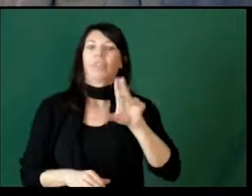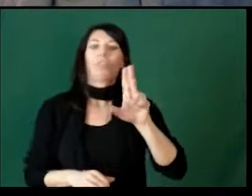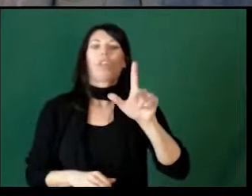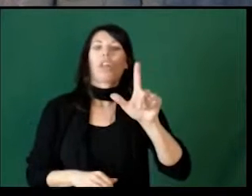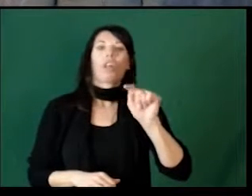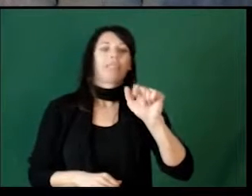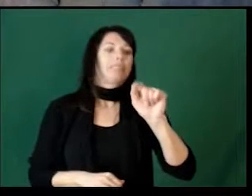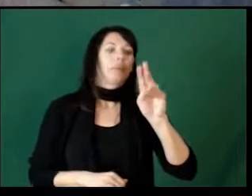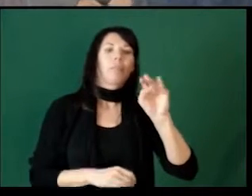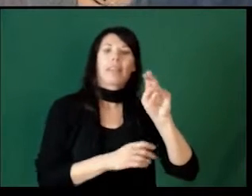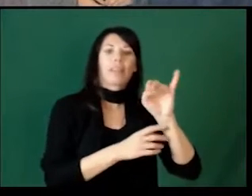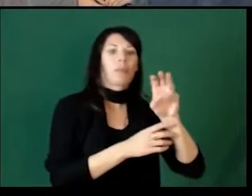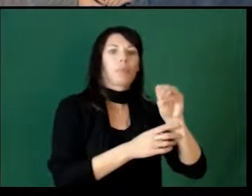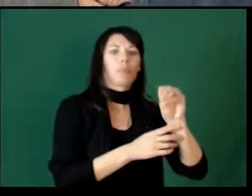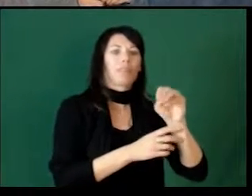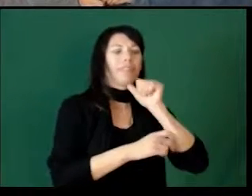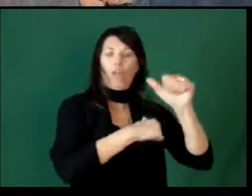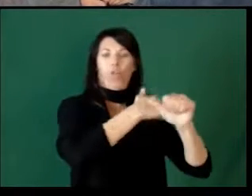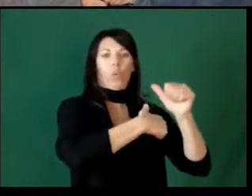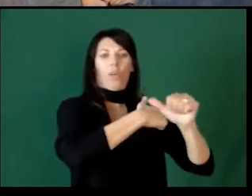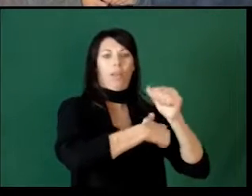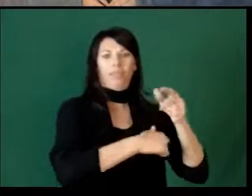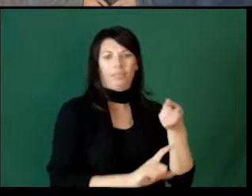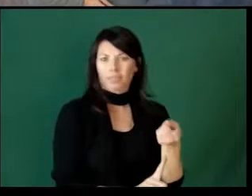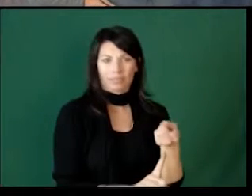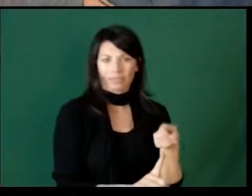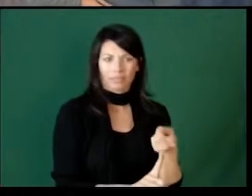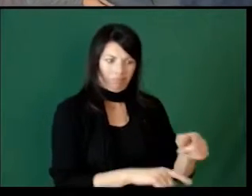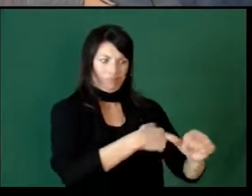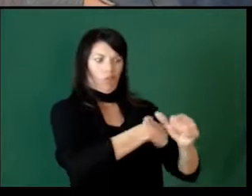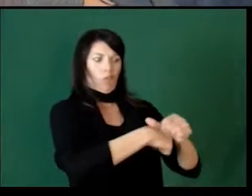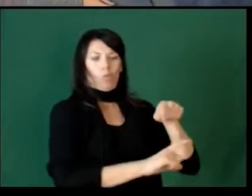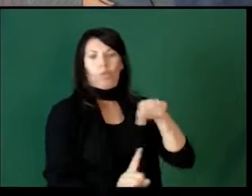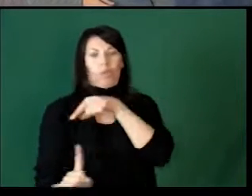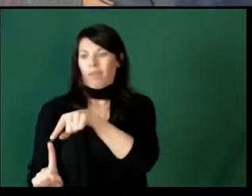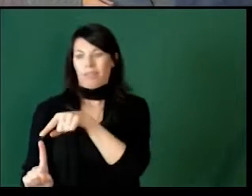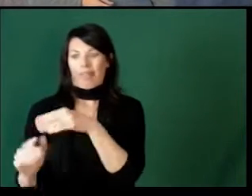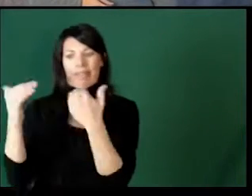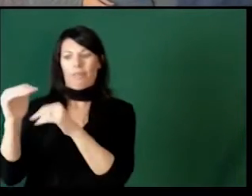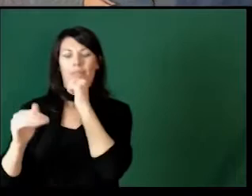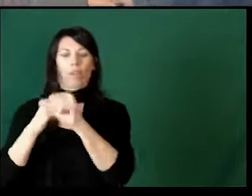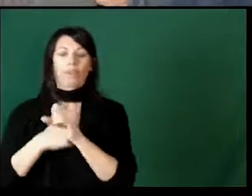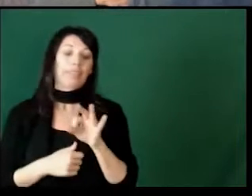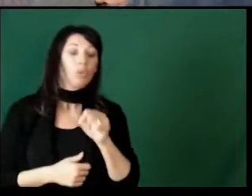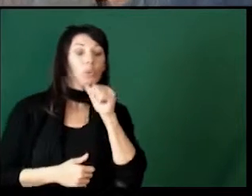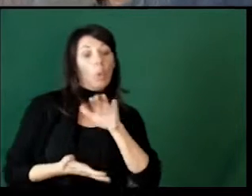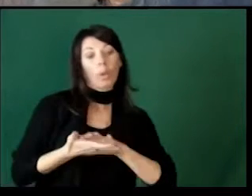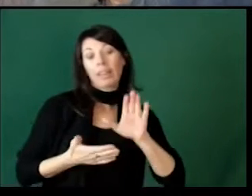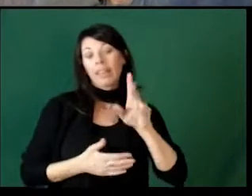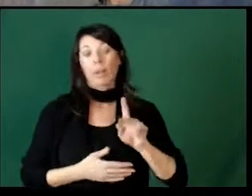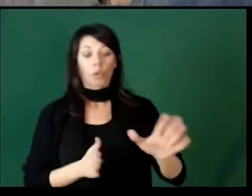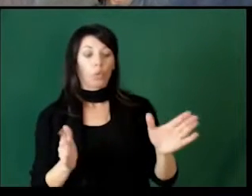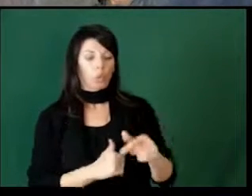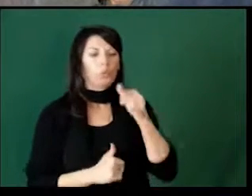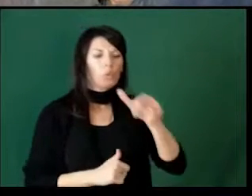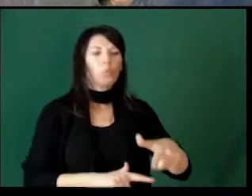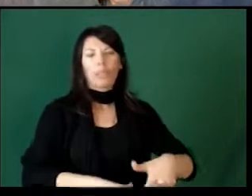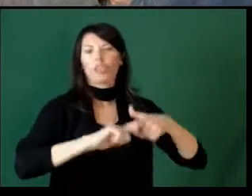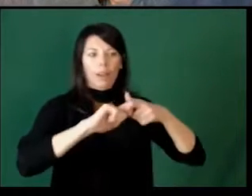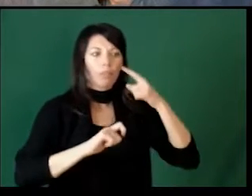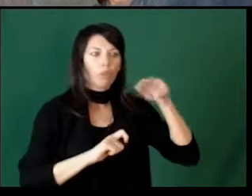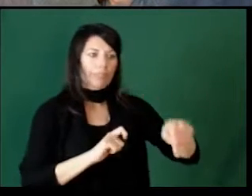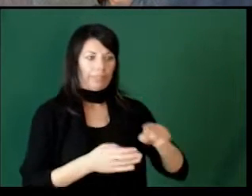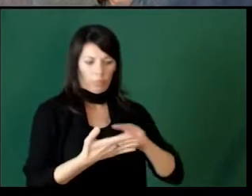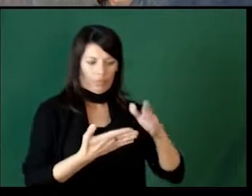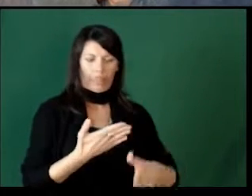ultimatum. Limits aren't threats and an ultimatum is a threat basically. If you say if you don't clean up your room you're going to be